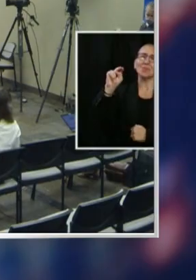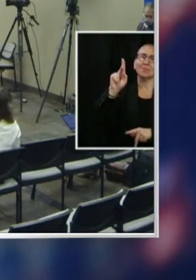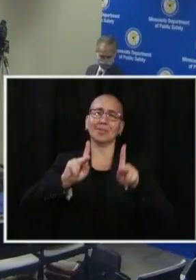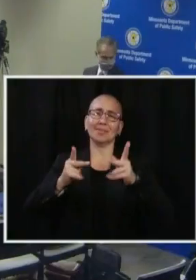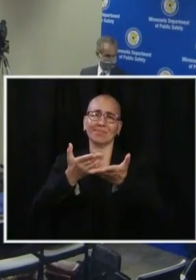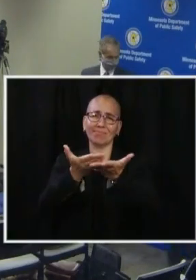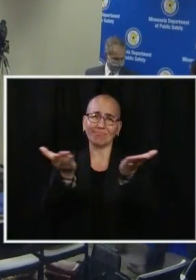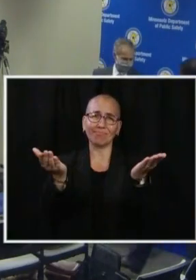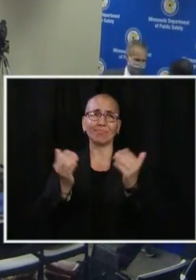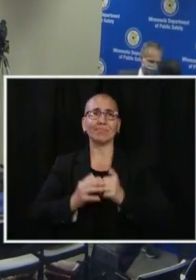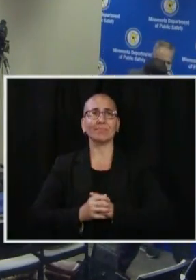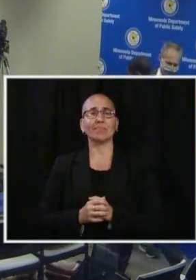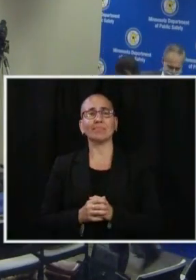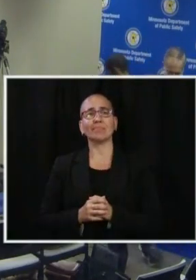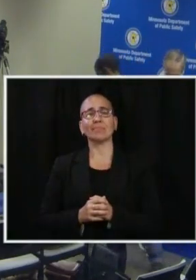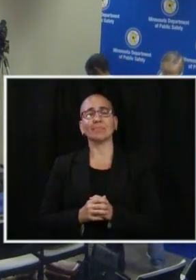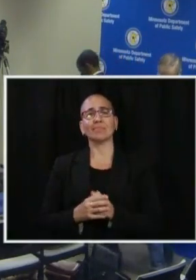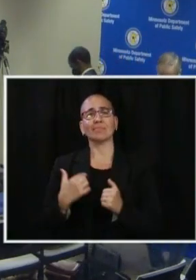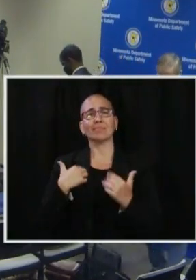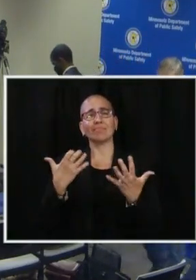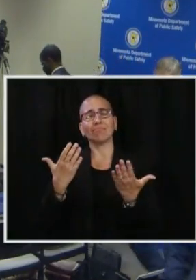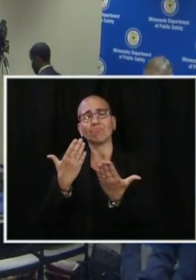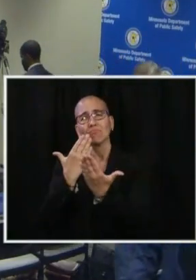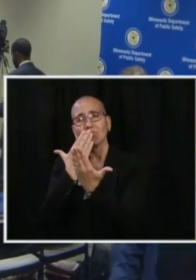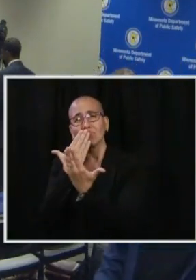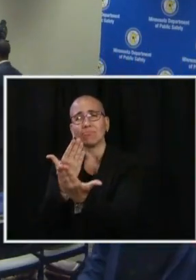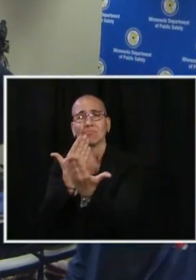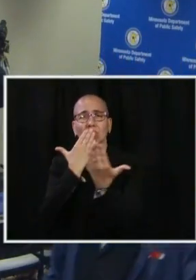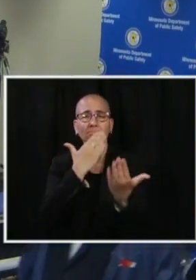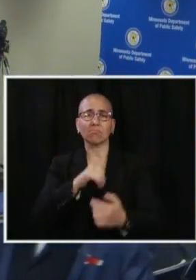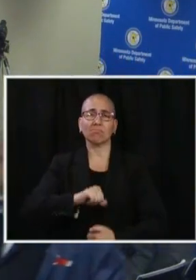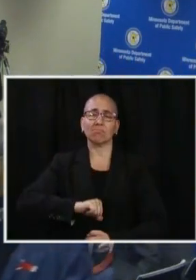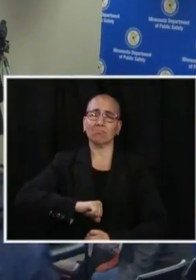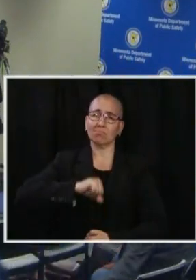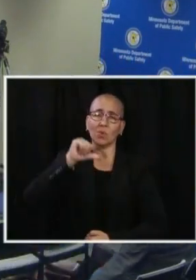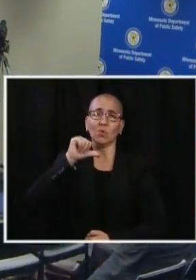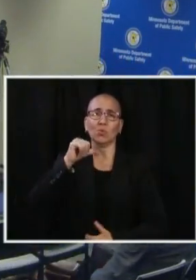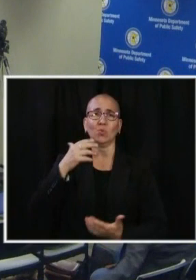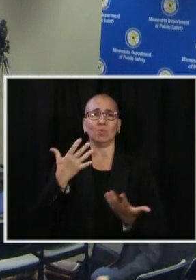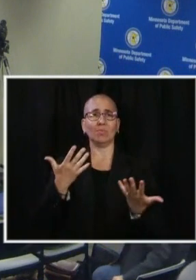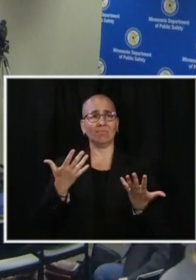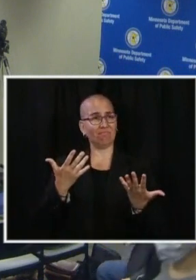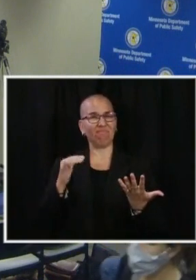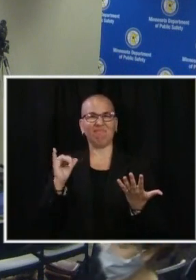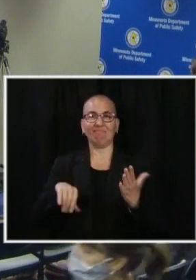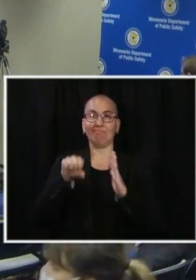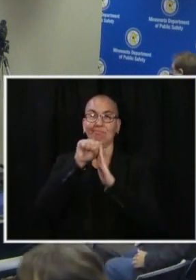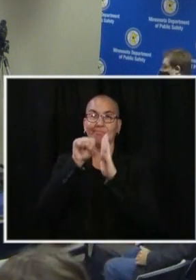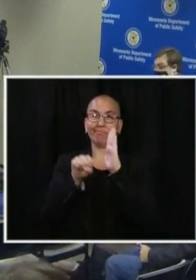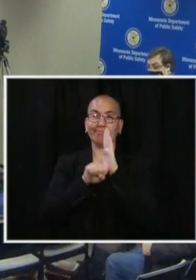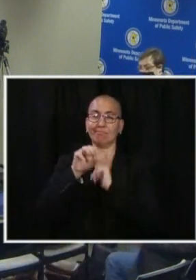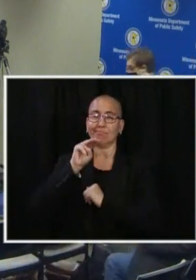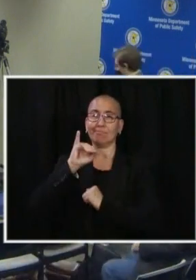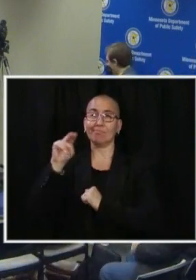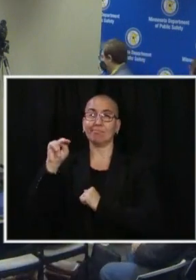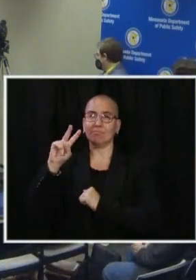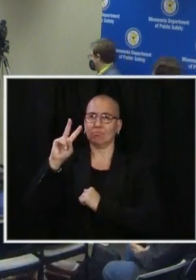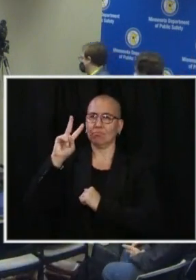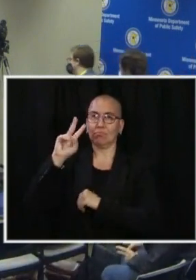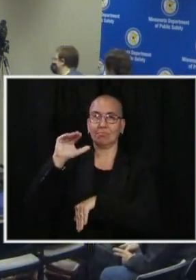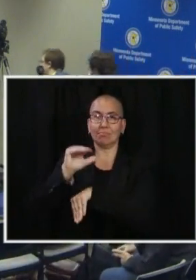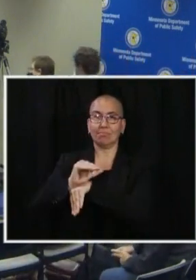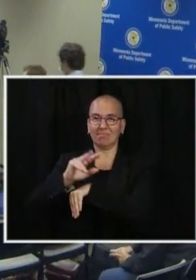how grateful I am, how proud I am of Minnesotans for the second night. We've had